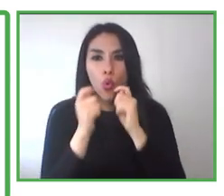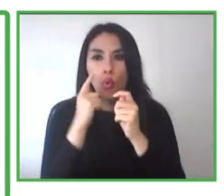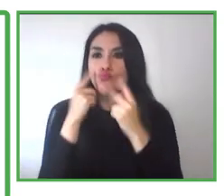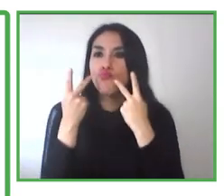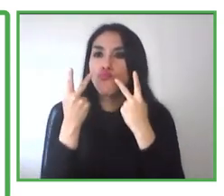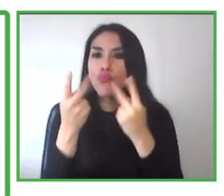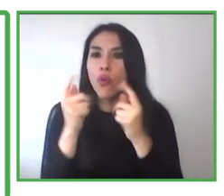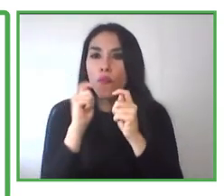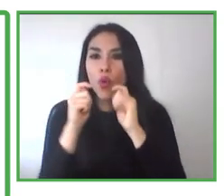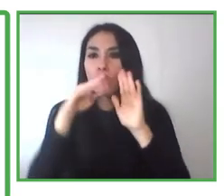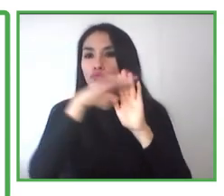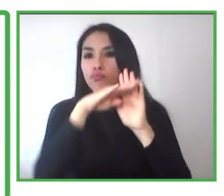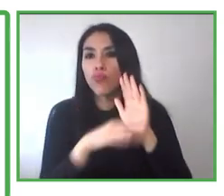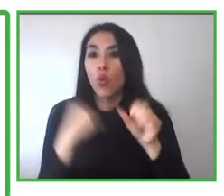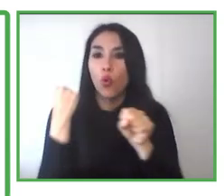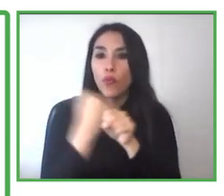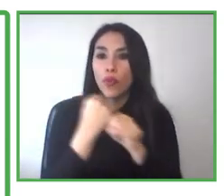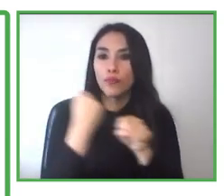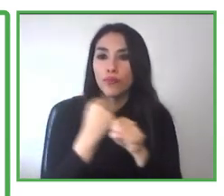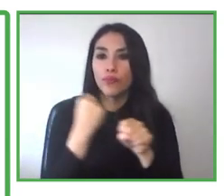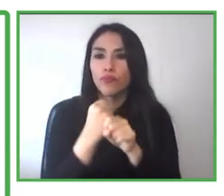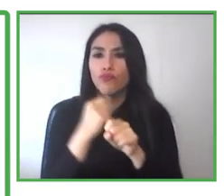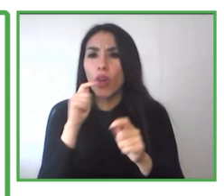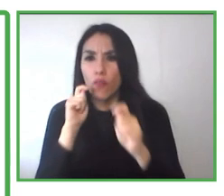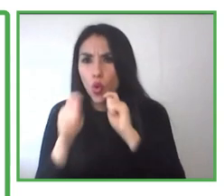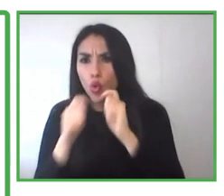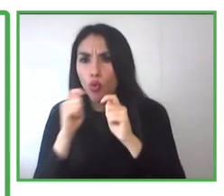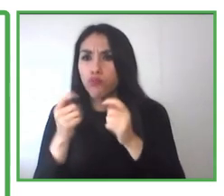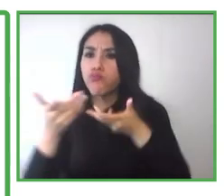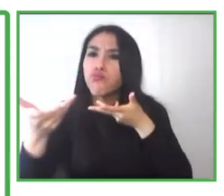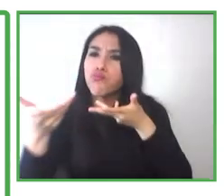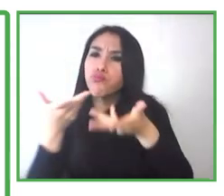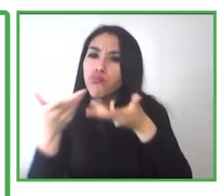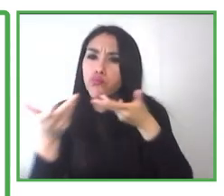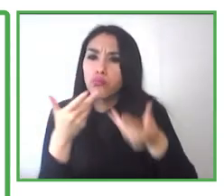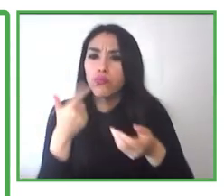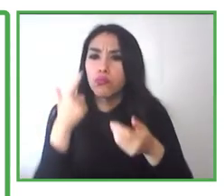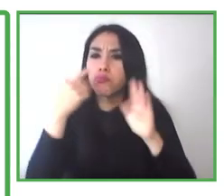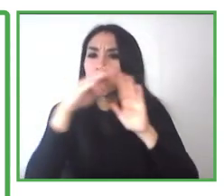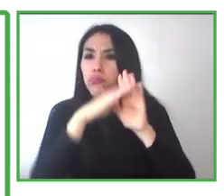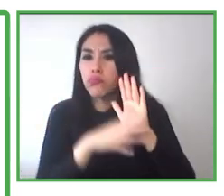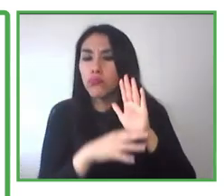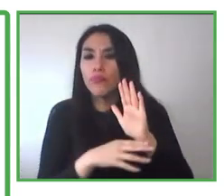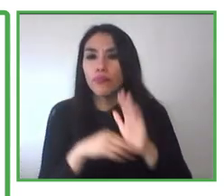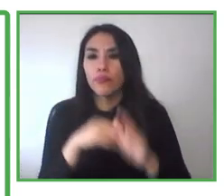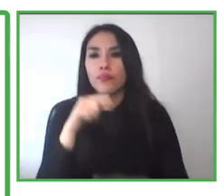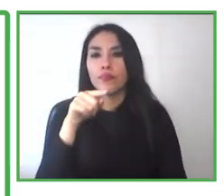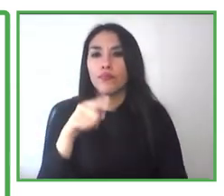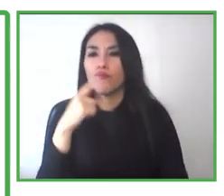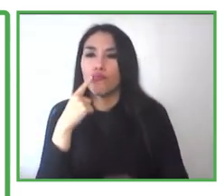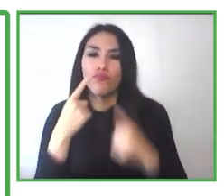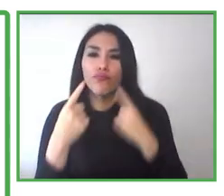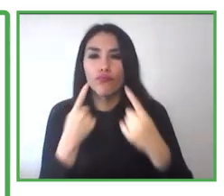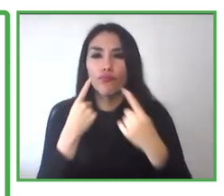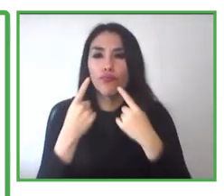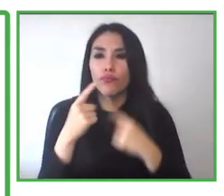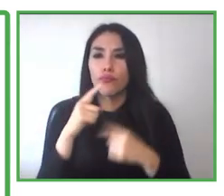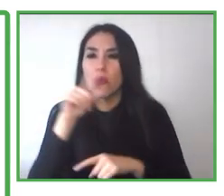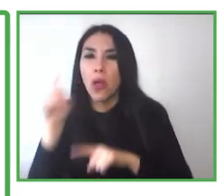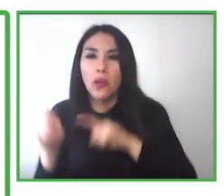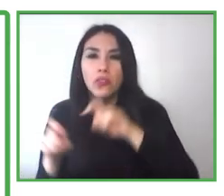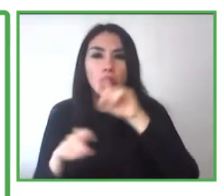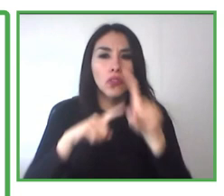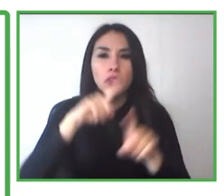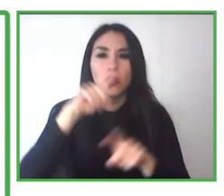interview. It's at least one hour long interview where we